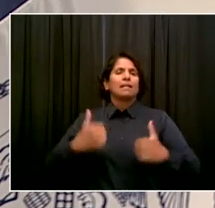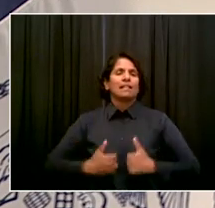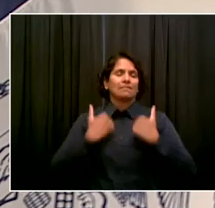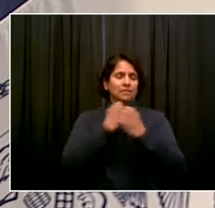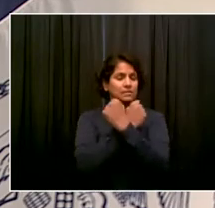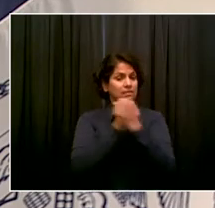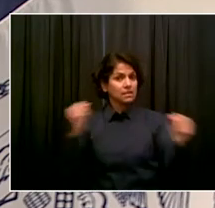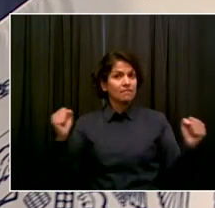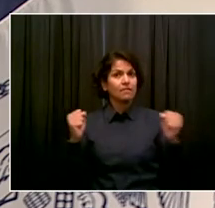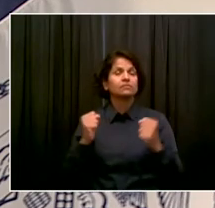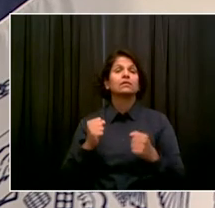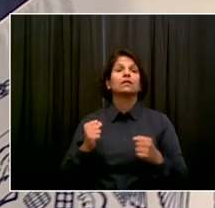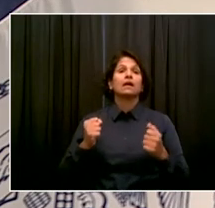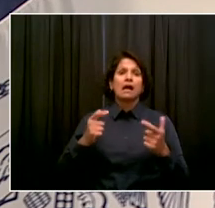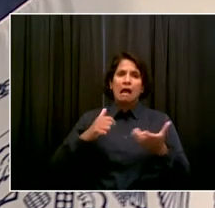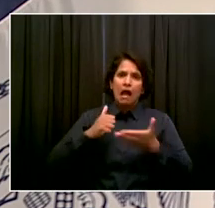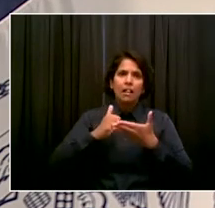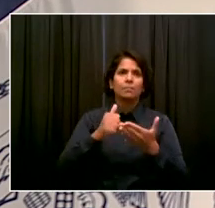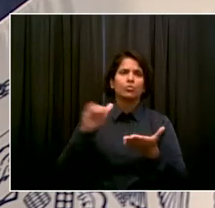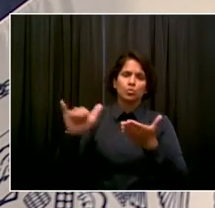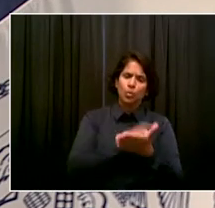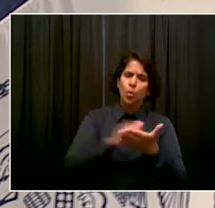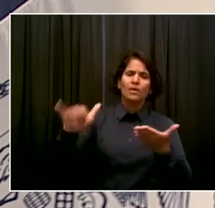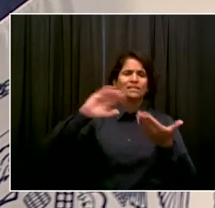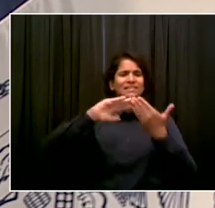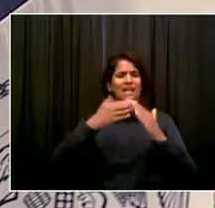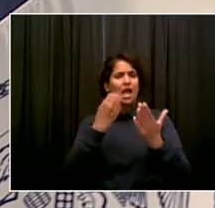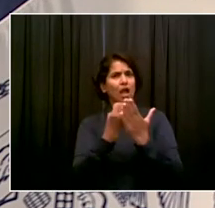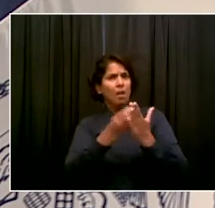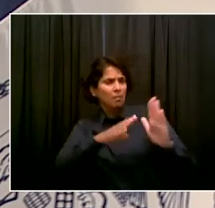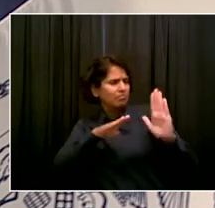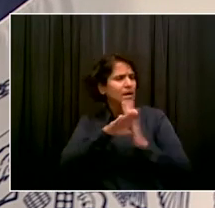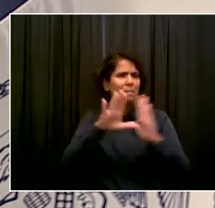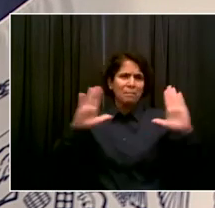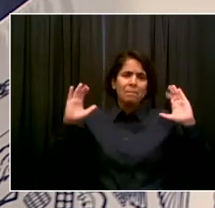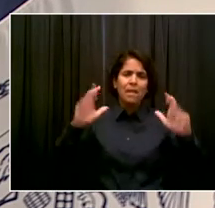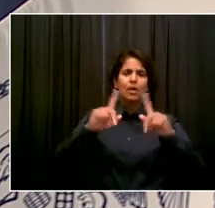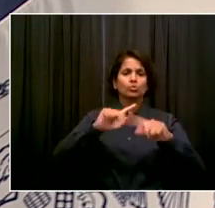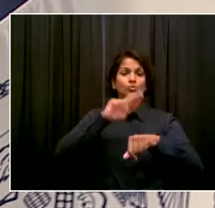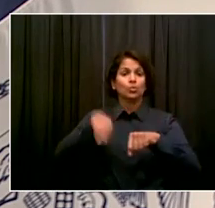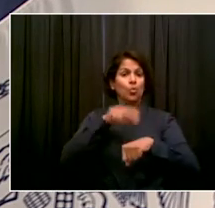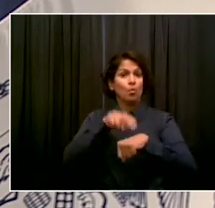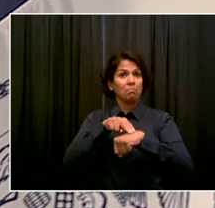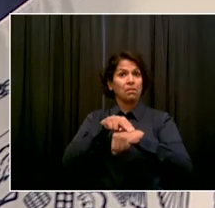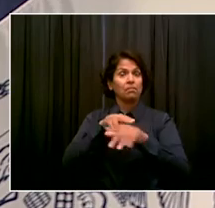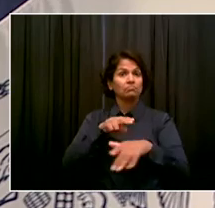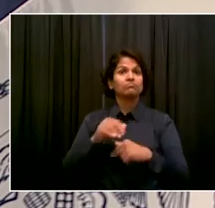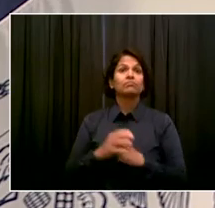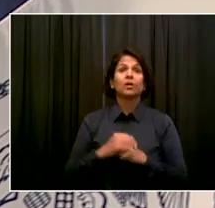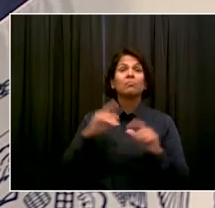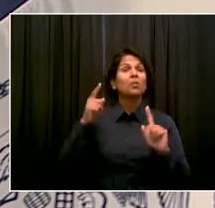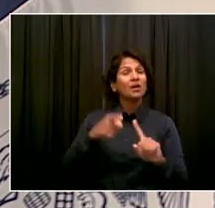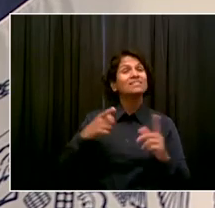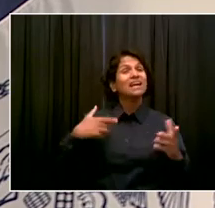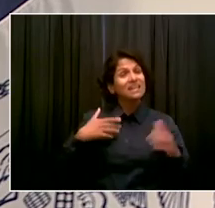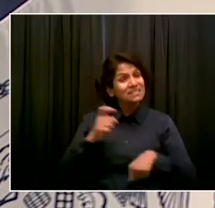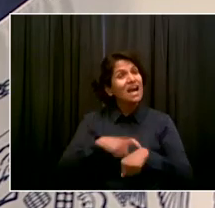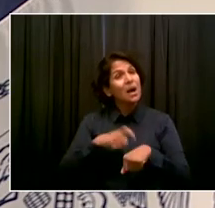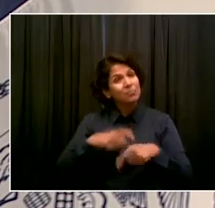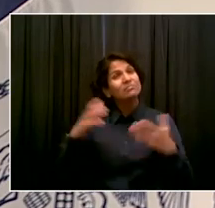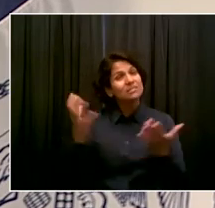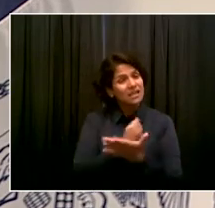back fully. And the bottom line is it's time for everyone to get vaccinated. And we're making really clear,